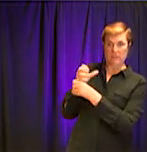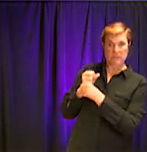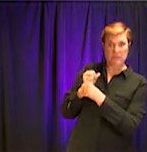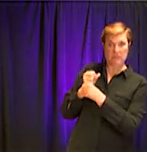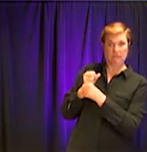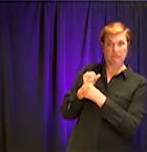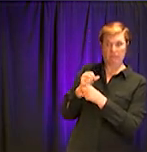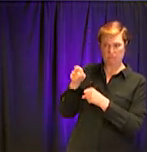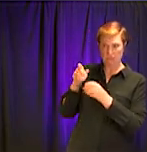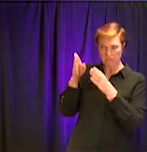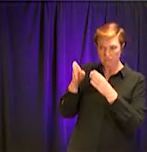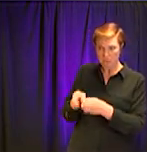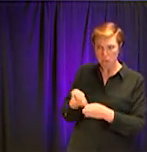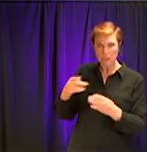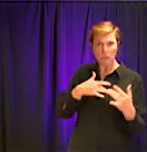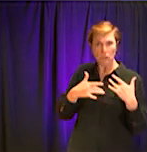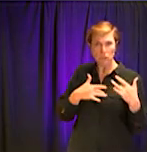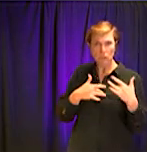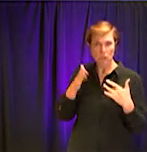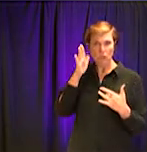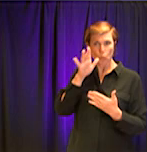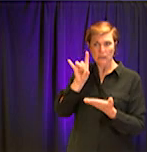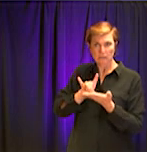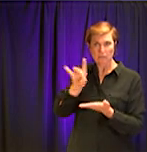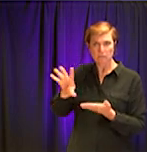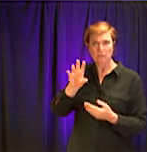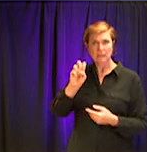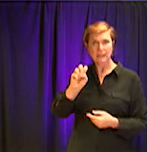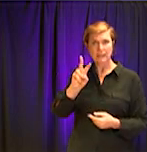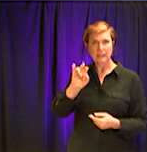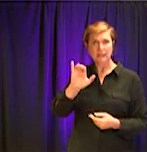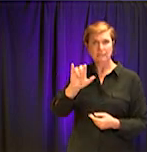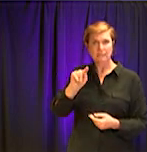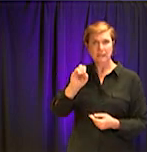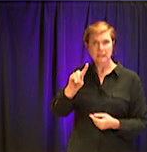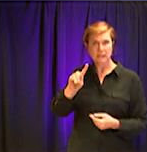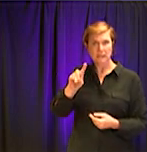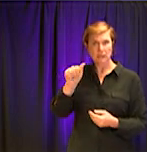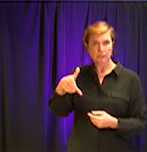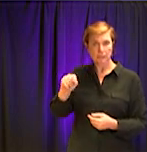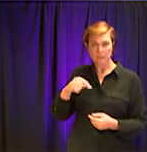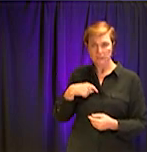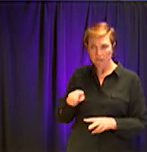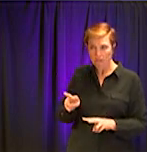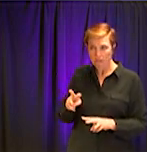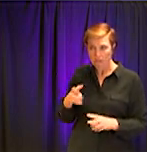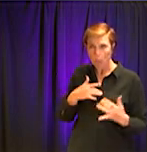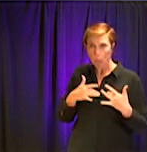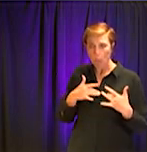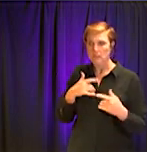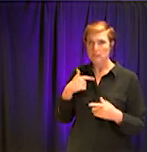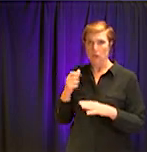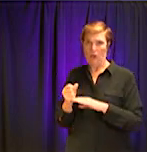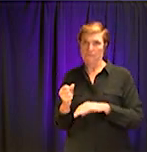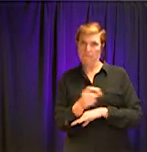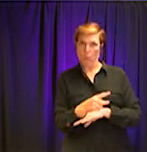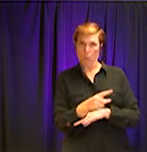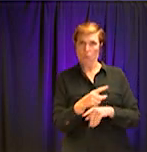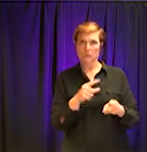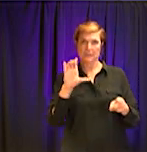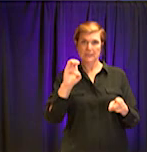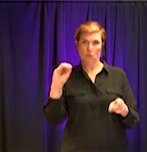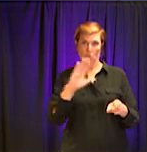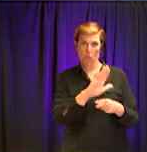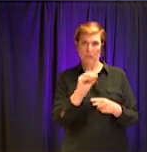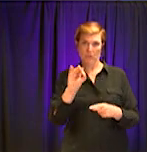it was in DeKalb County. And so I did pass that along to the CEO's office. So I think that we